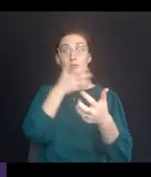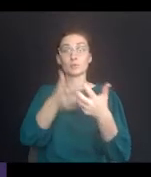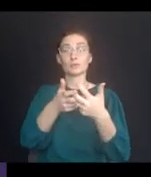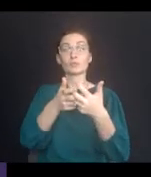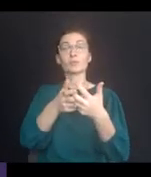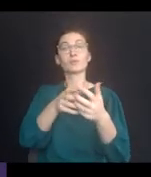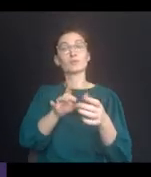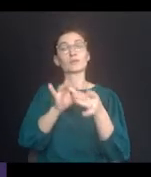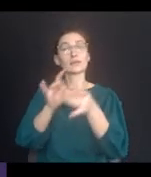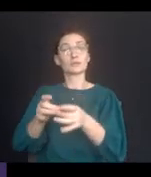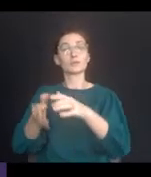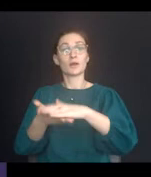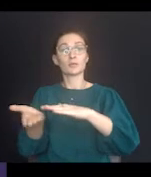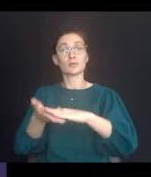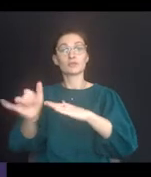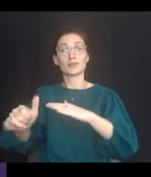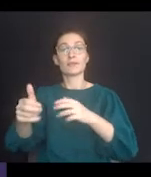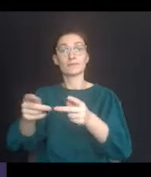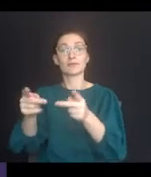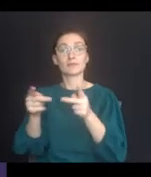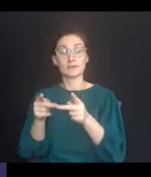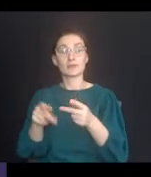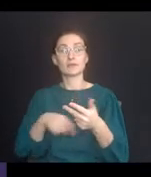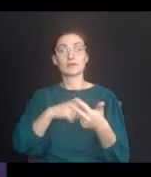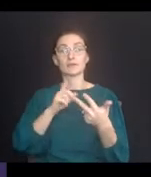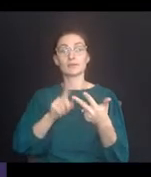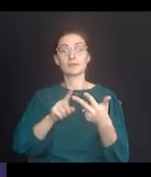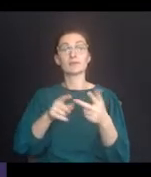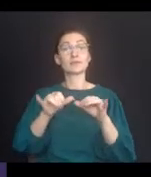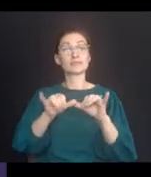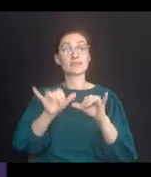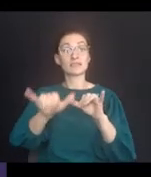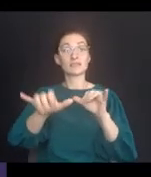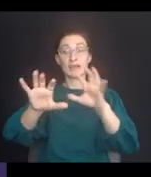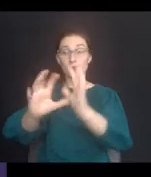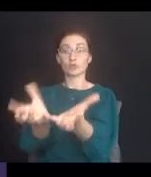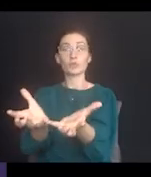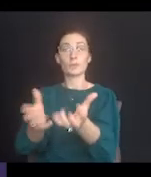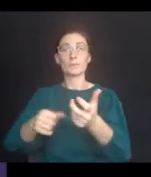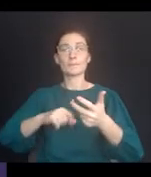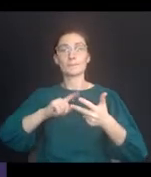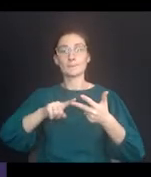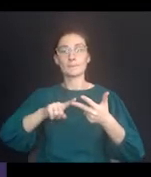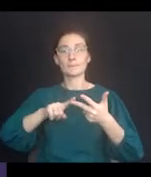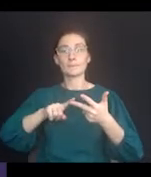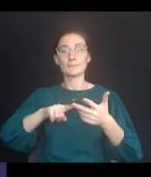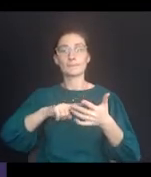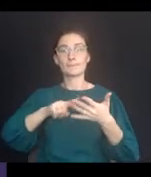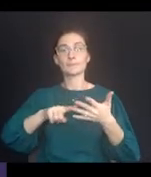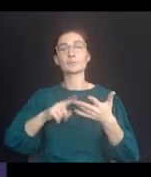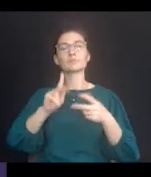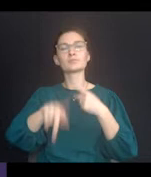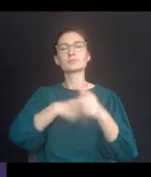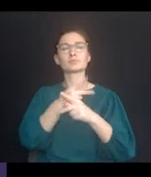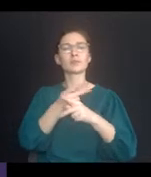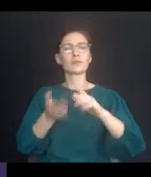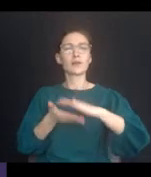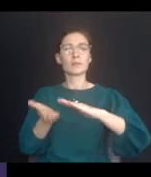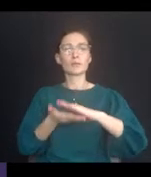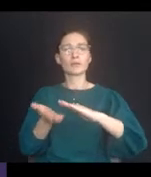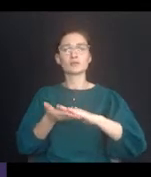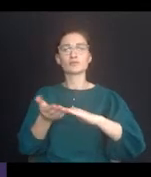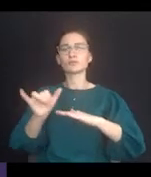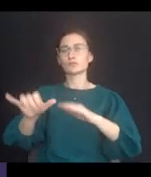accommodation upon the operation of the facility, the overall size of the entity, the type of